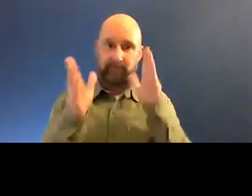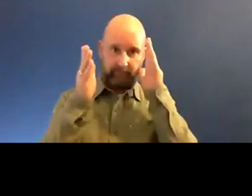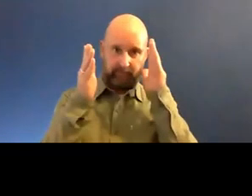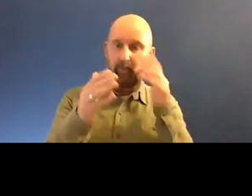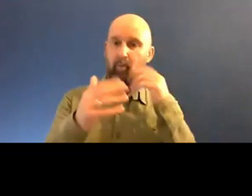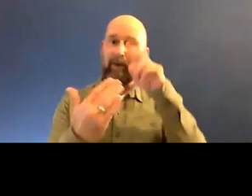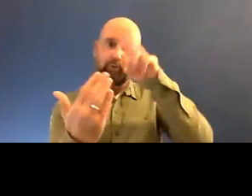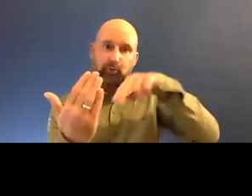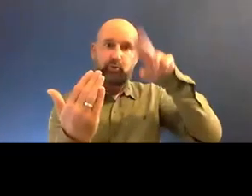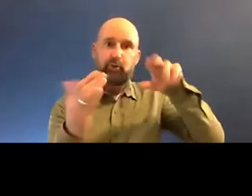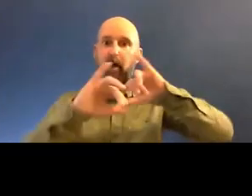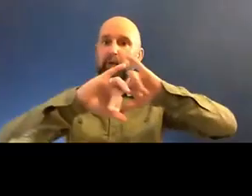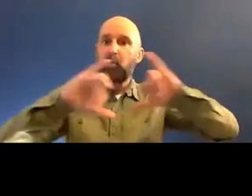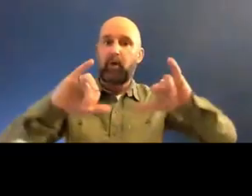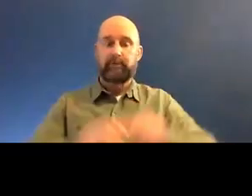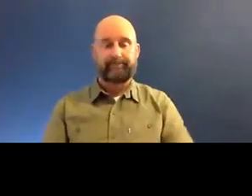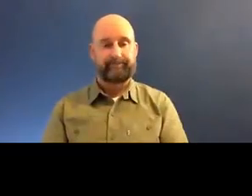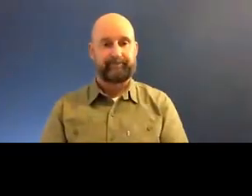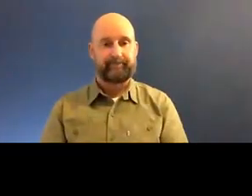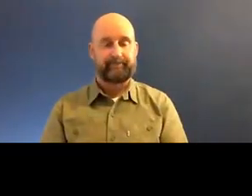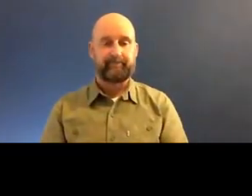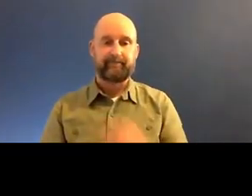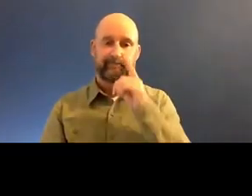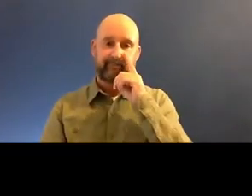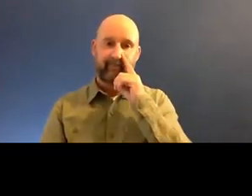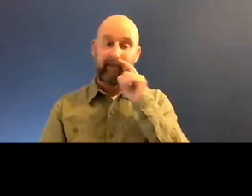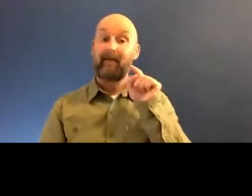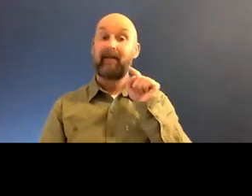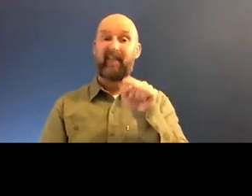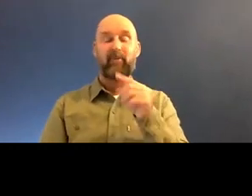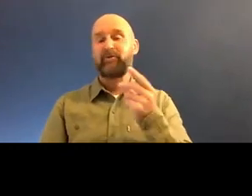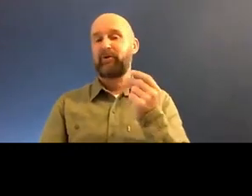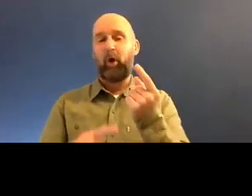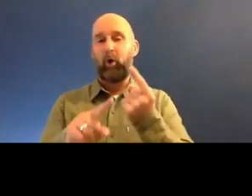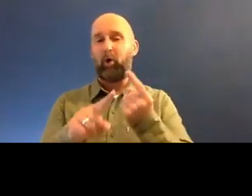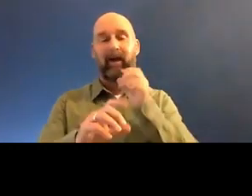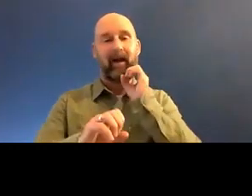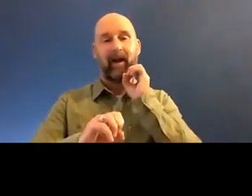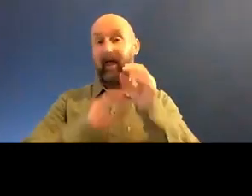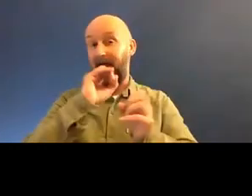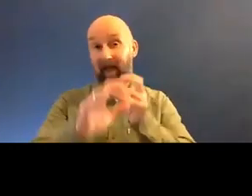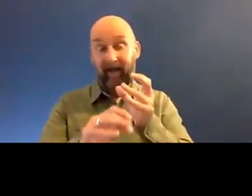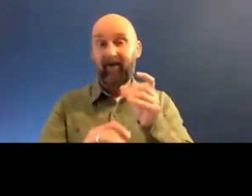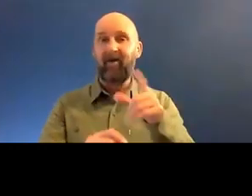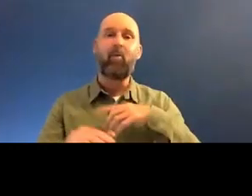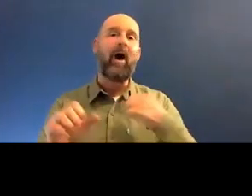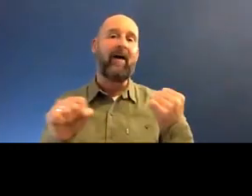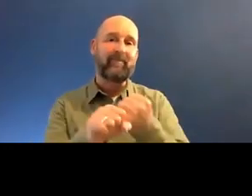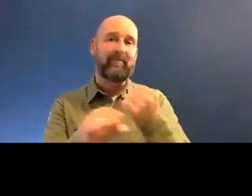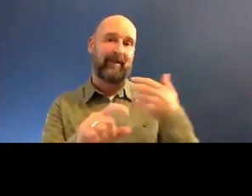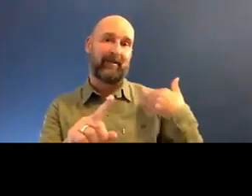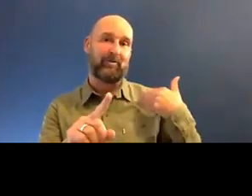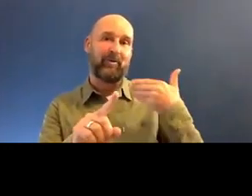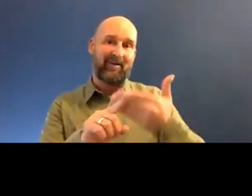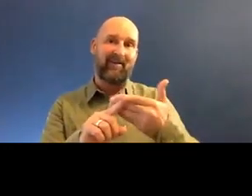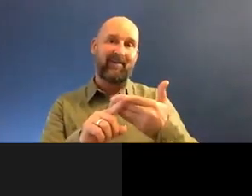Once you put murals inside those areas. So that was basically a quick kind of like whistle stop tour of the type of stuff that I've been doing over